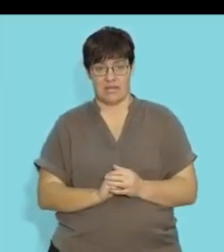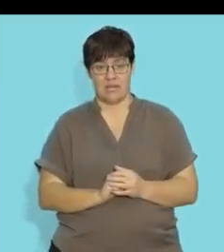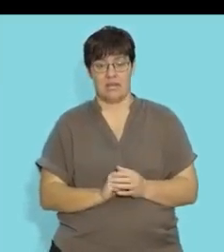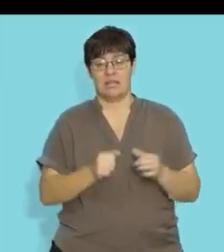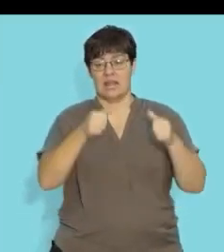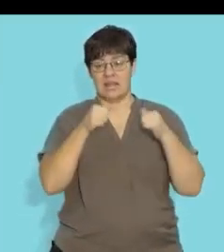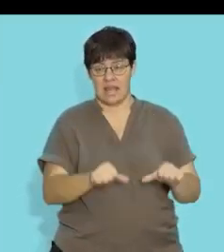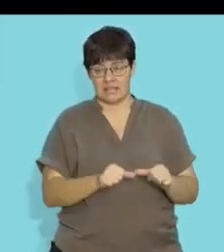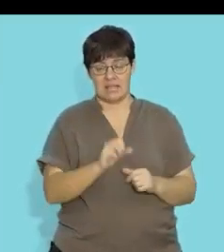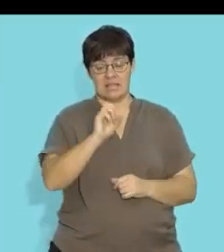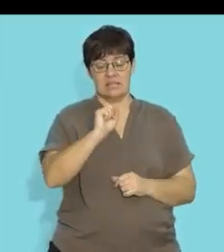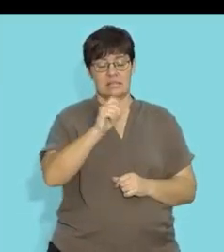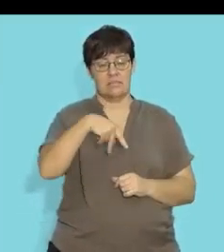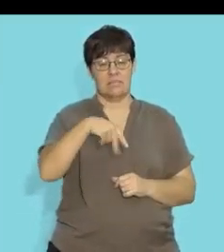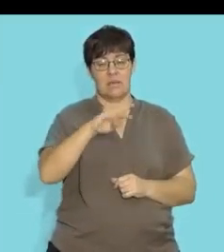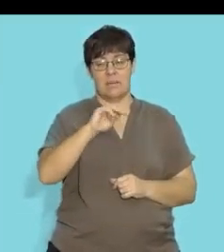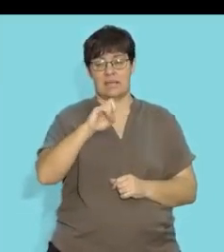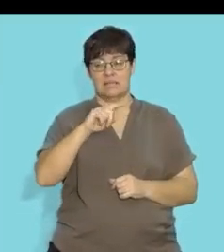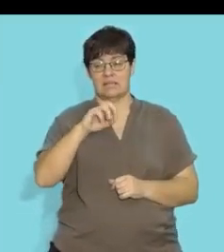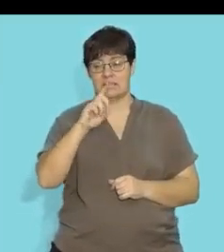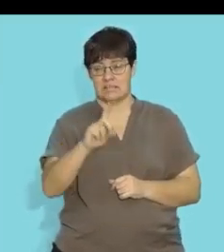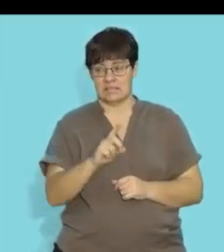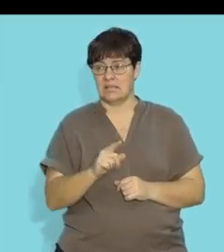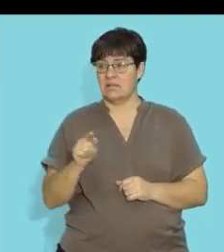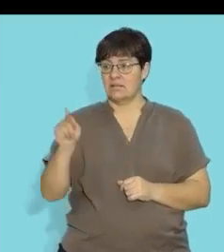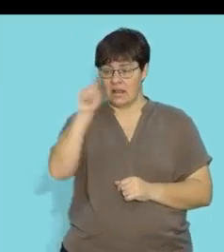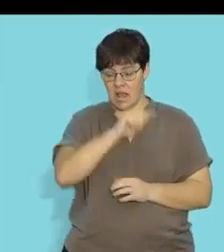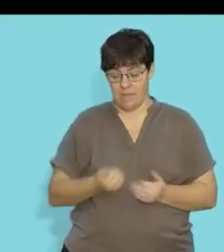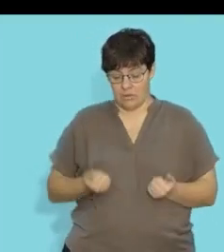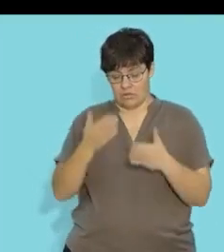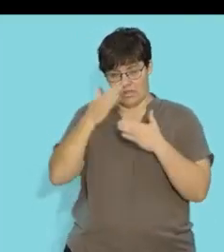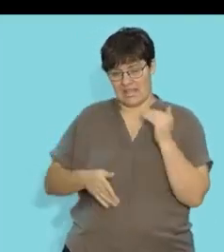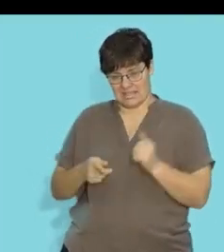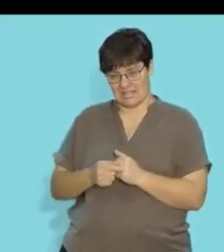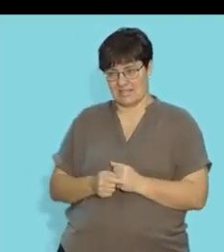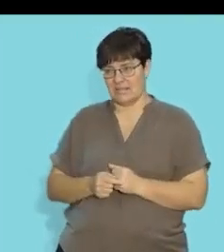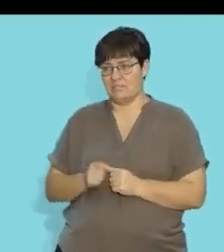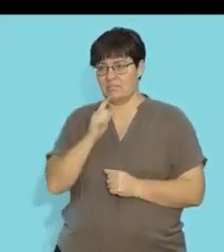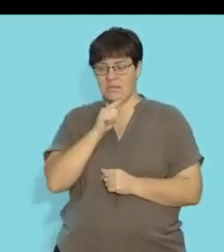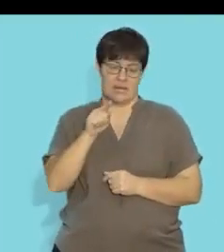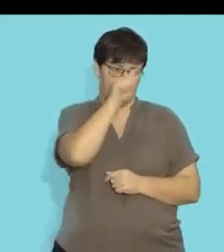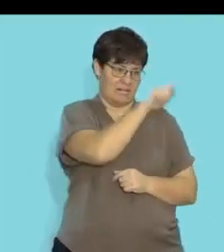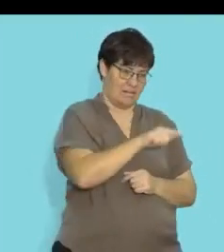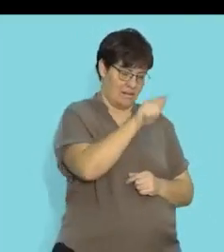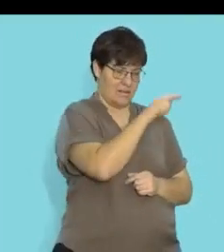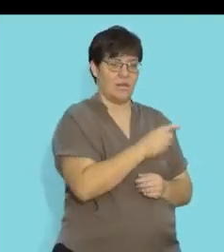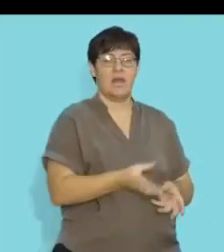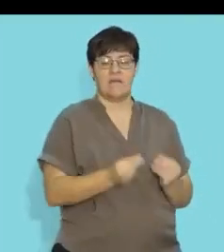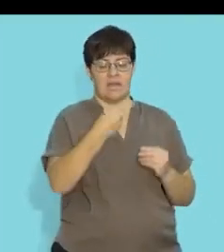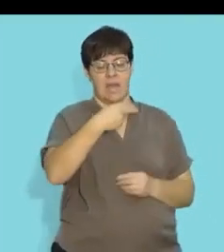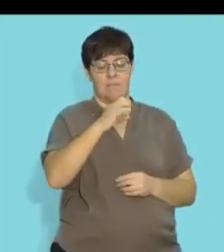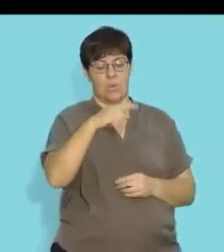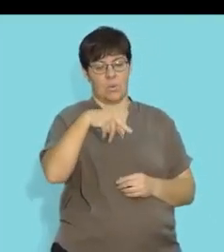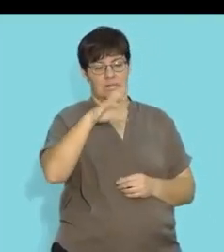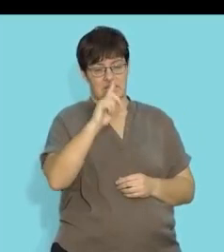cell the spermatid here if you look at them these that are produced at the end would be these cells here so they would be haploid cells